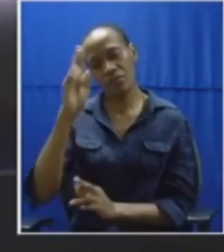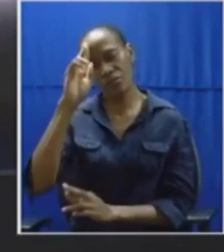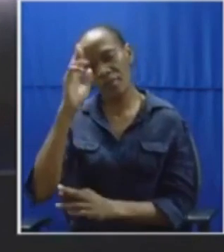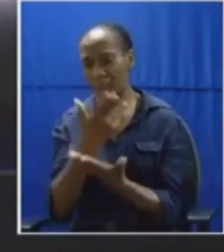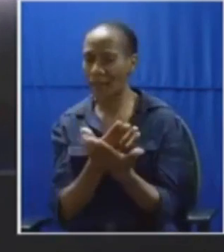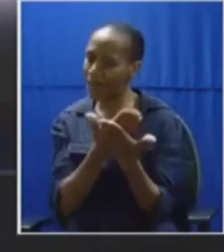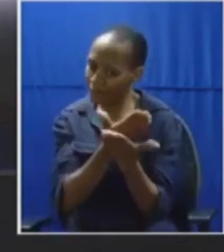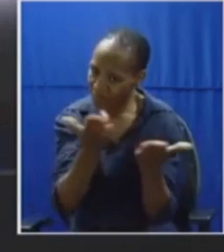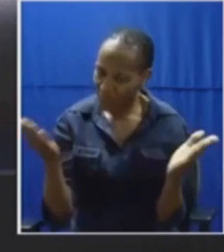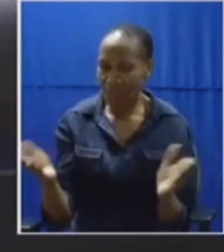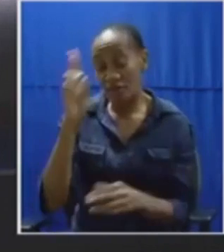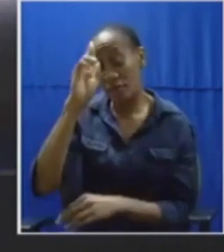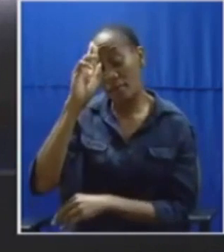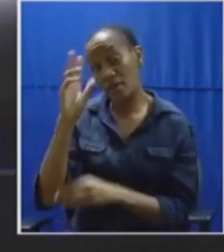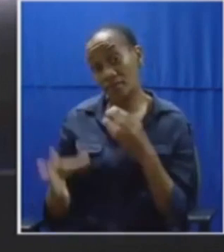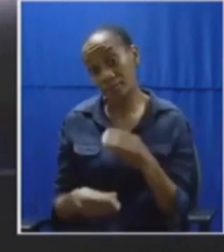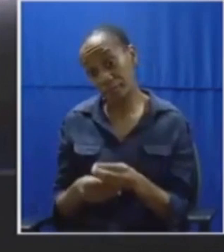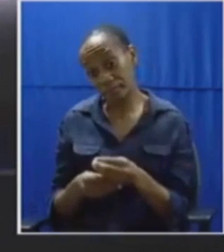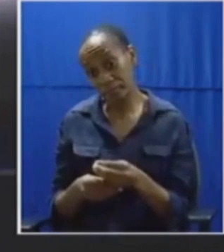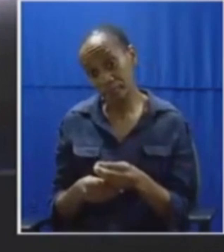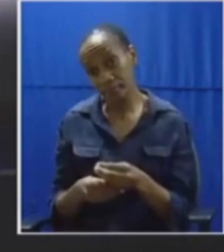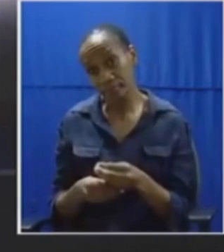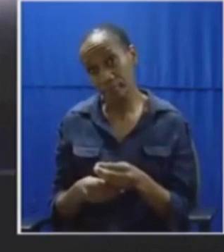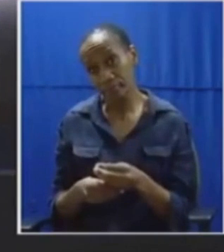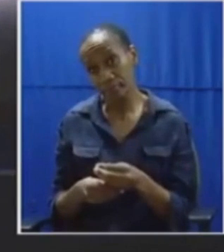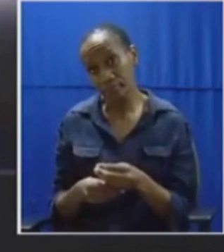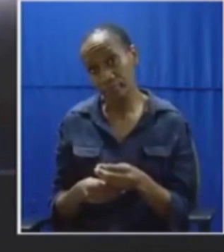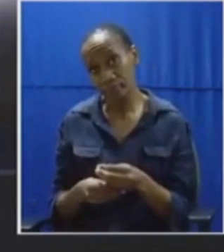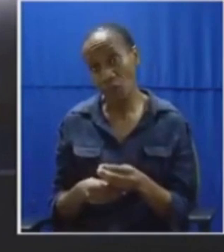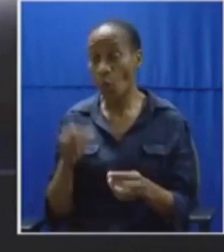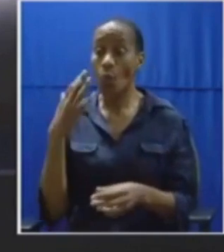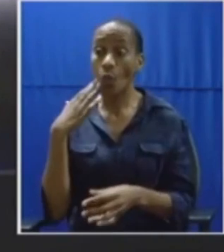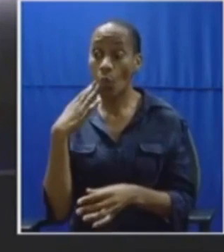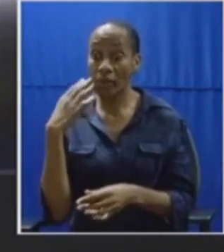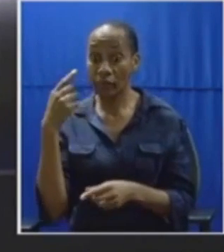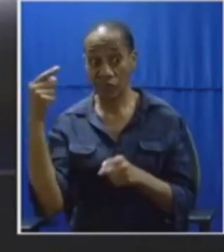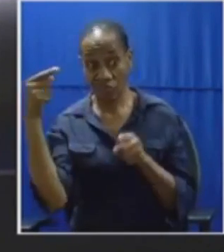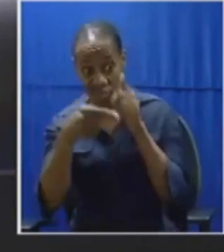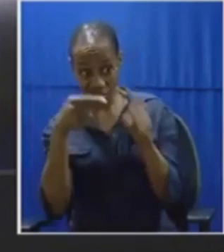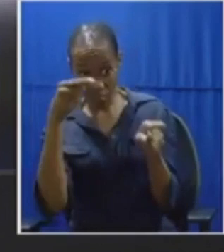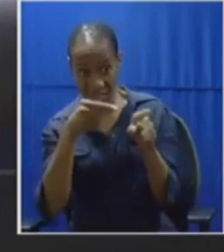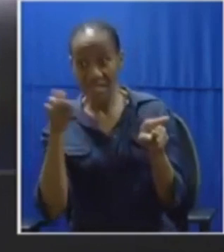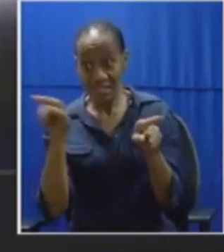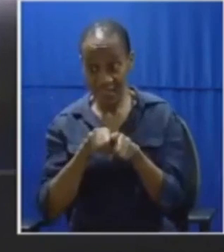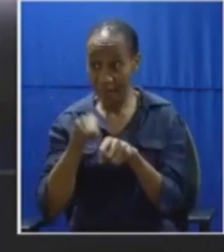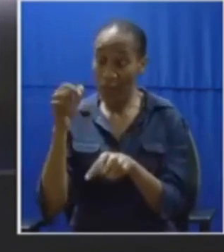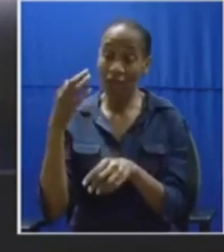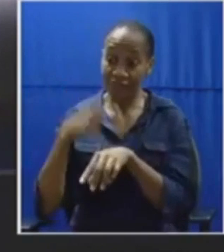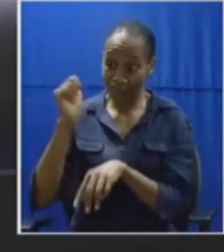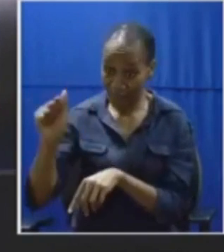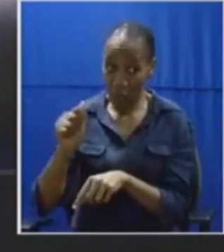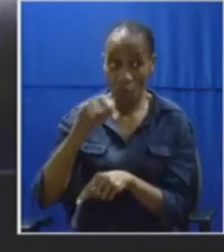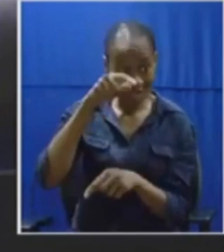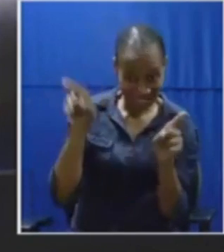also remember that that which you are pointing at one member will point at you and it might be